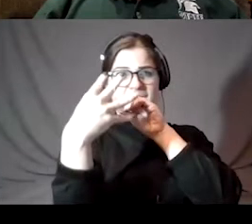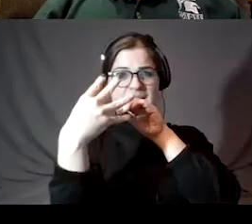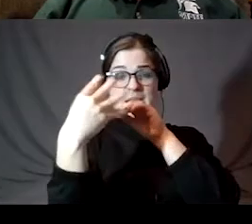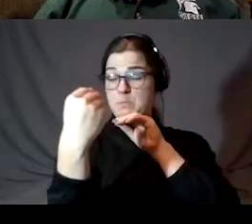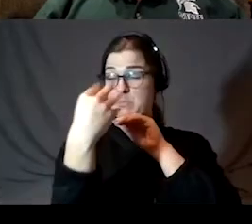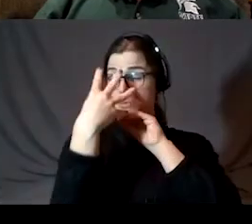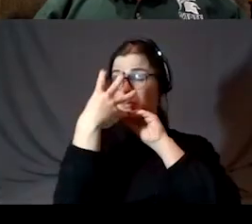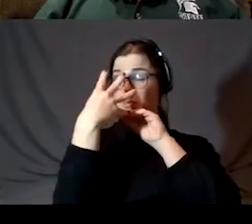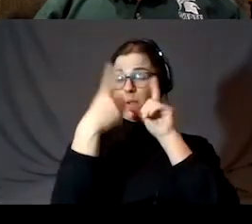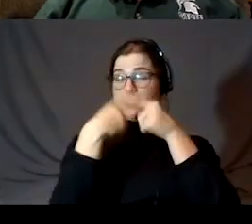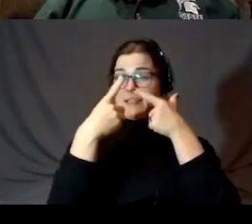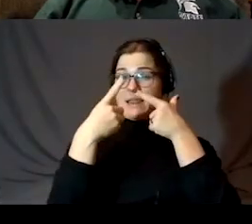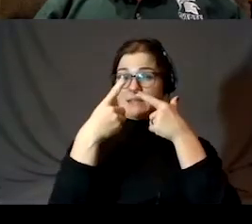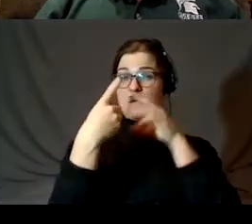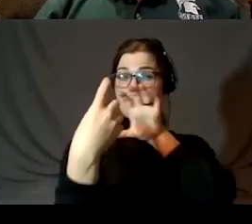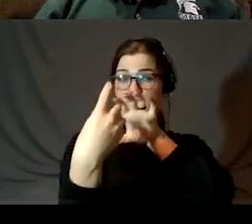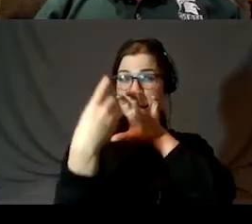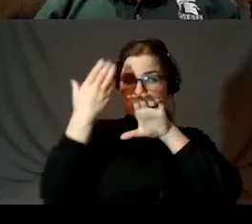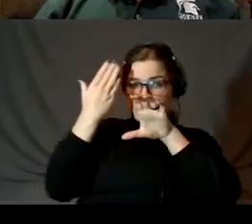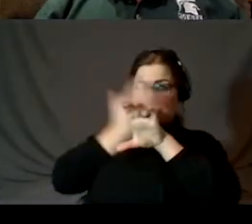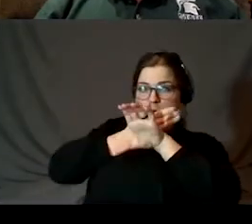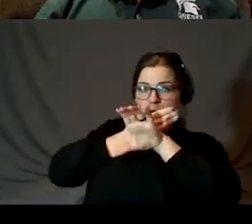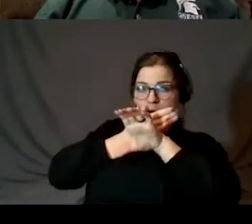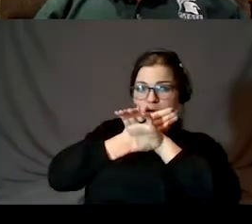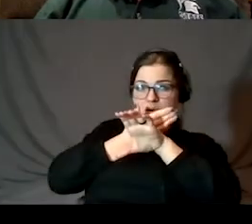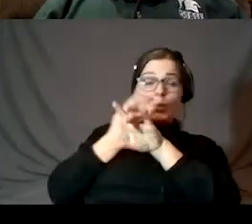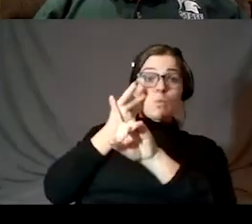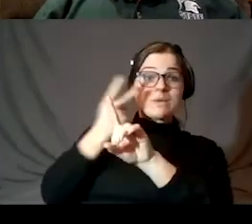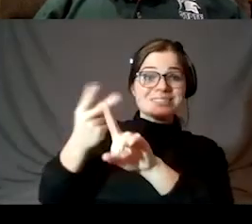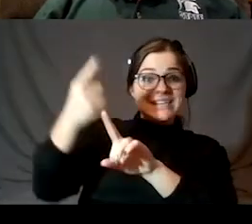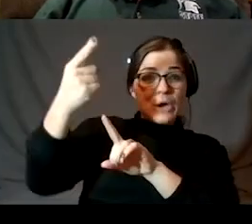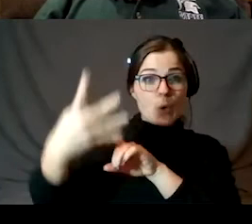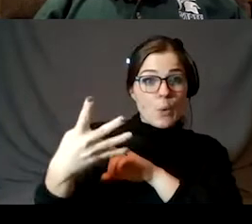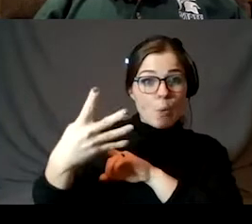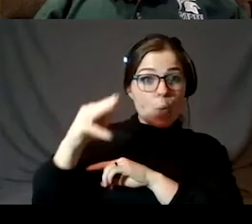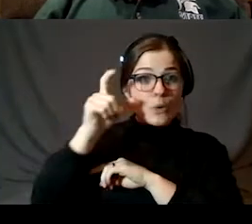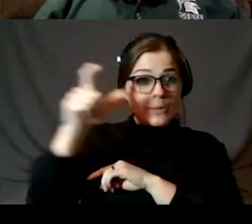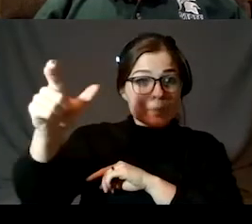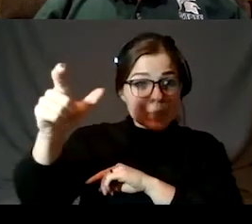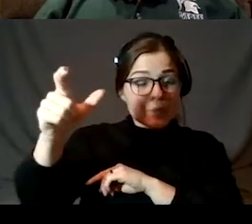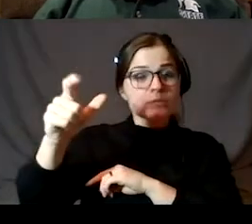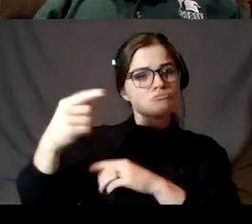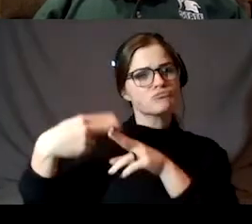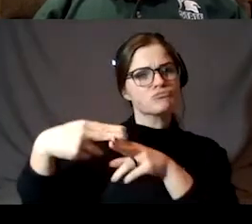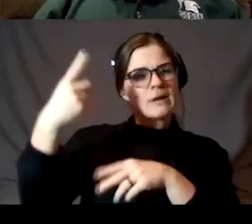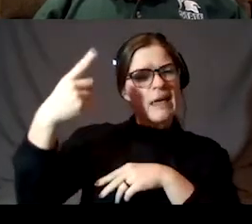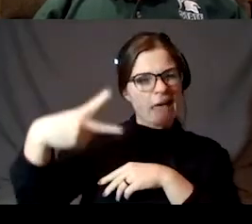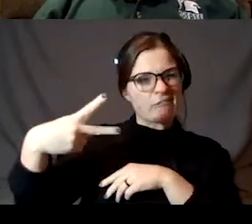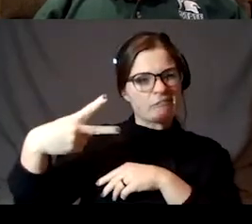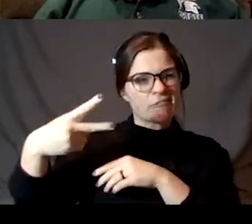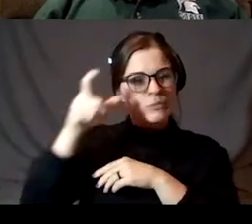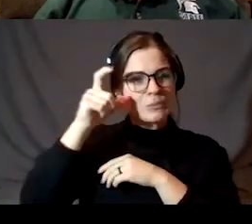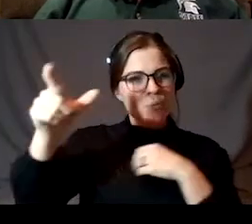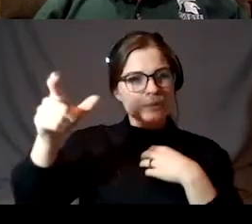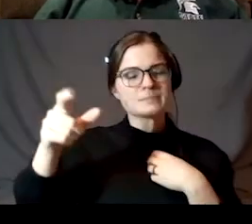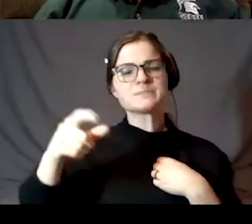we are looking straight at that line, we see a quarter moon, when, or what we call a half moon. When we're, when the moon